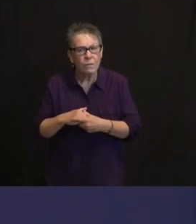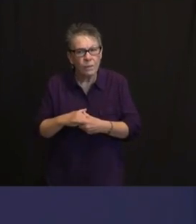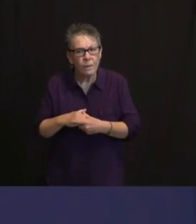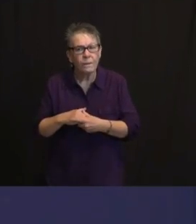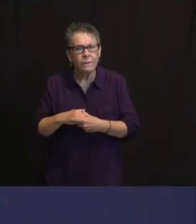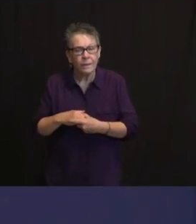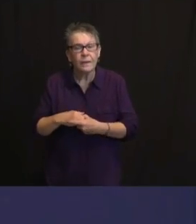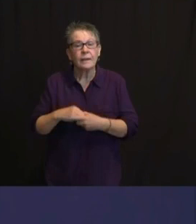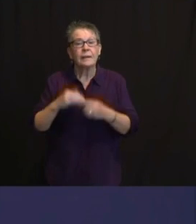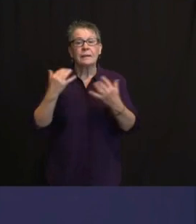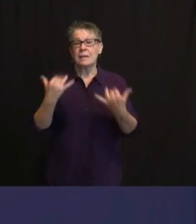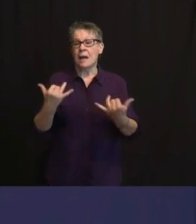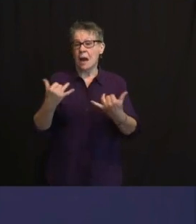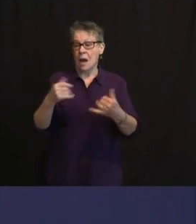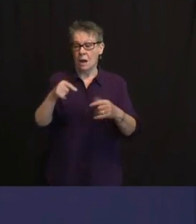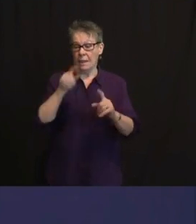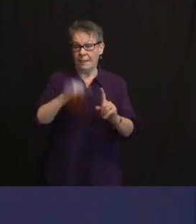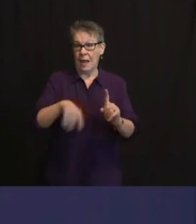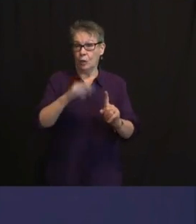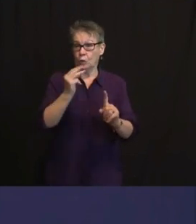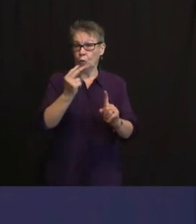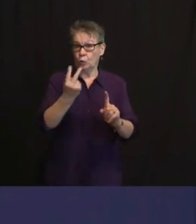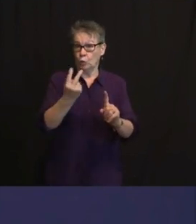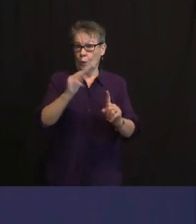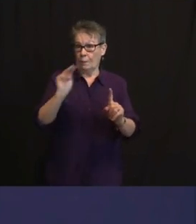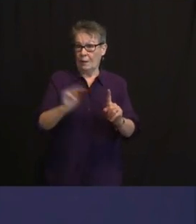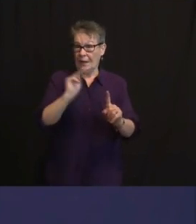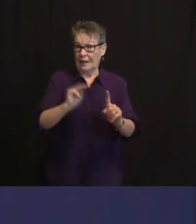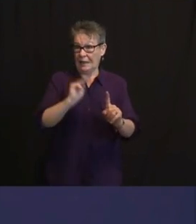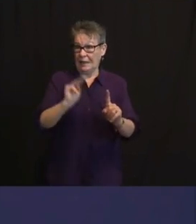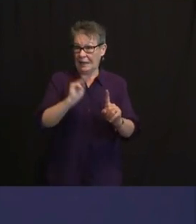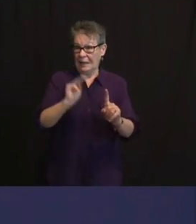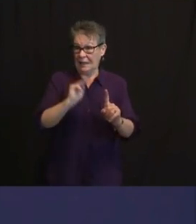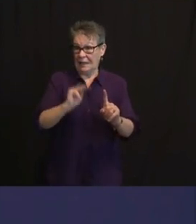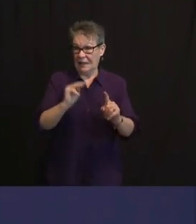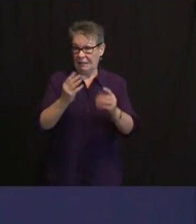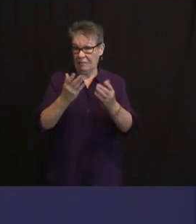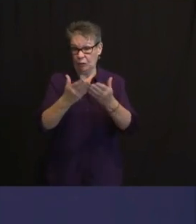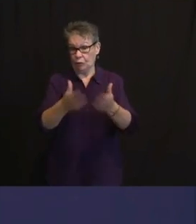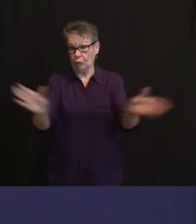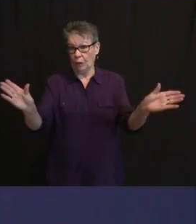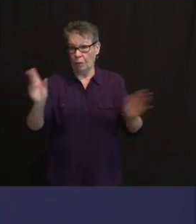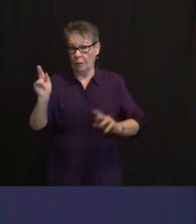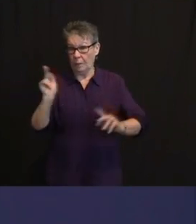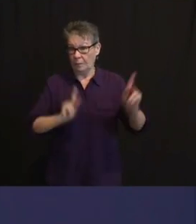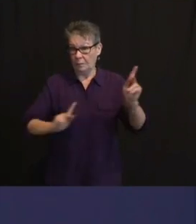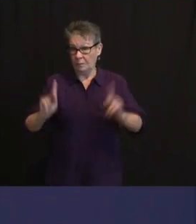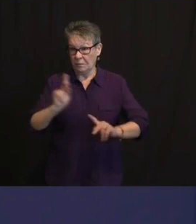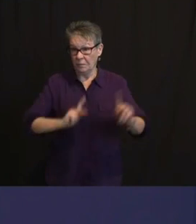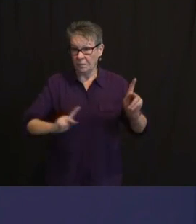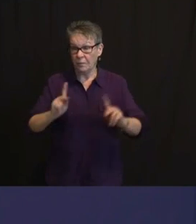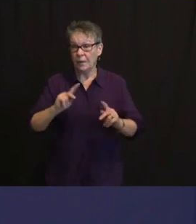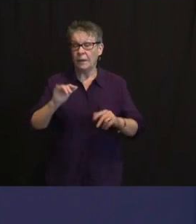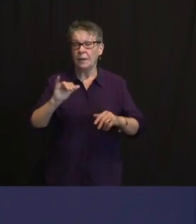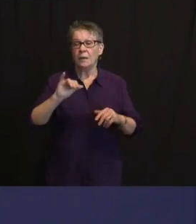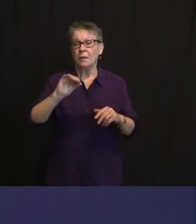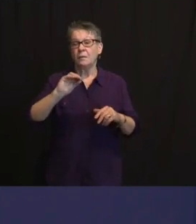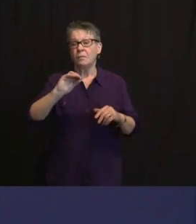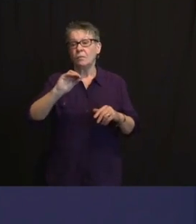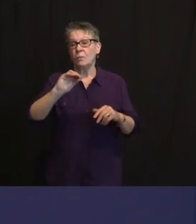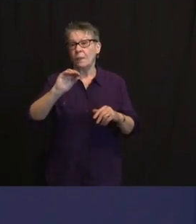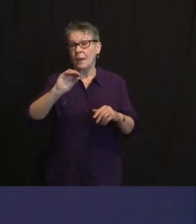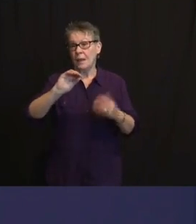NUMBER OF, IN THE GENERAL POPULATION, OTHER THAN LONG-TERM CARE, THE PERCENTAGE OF DOSES THAT HAVE BEEN ADMINISTERED